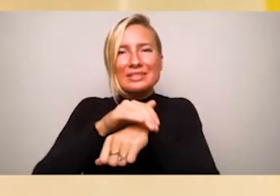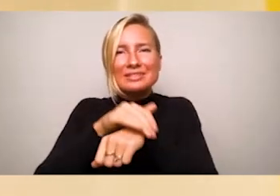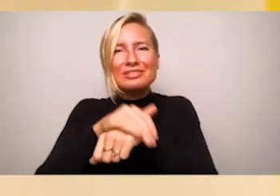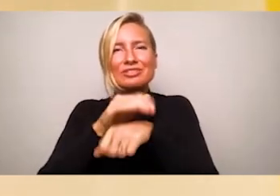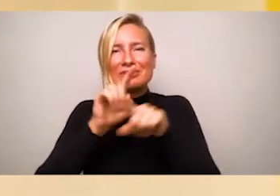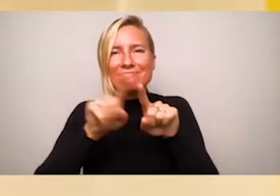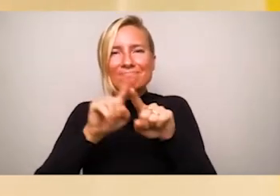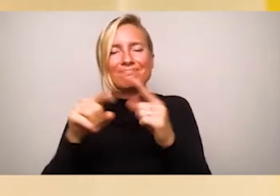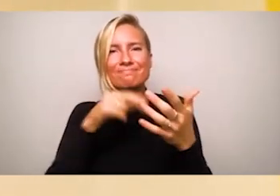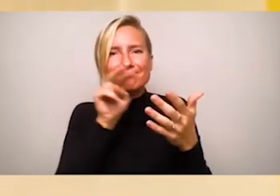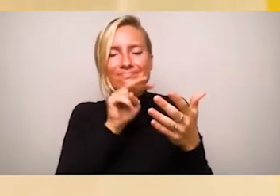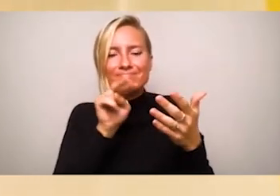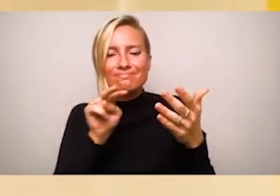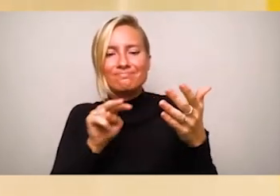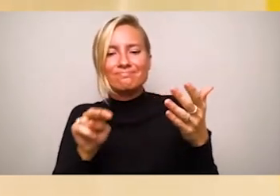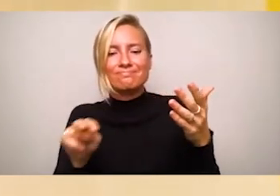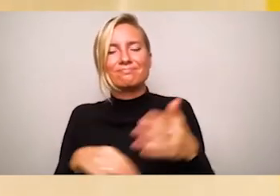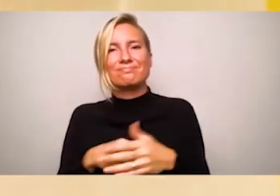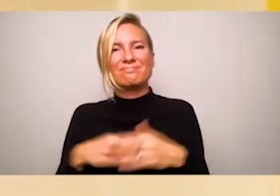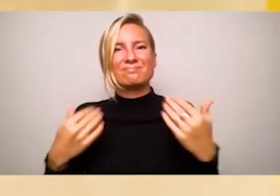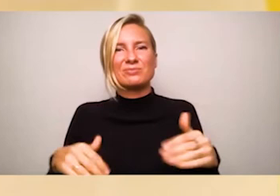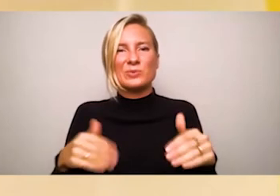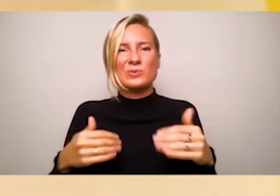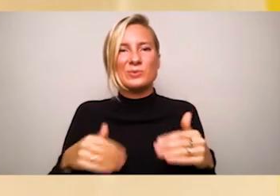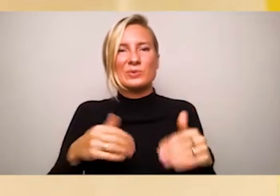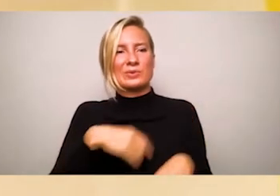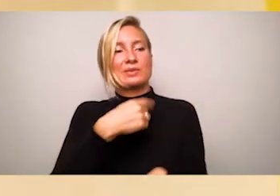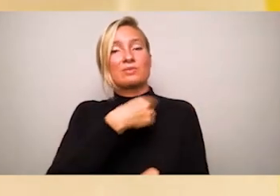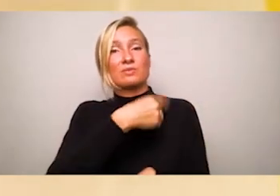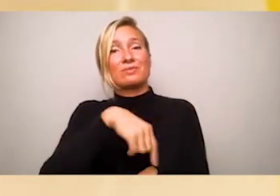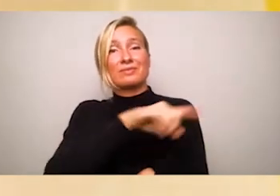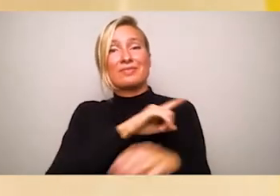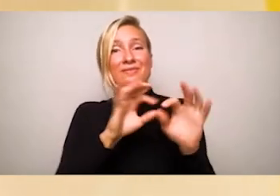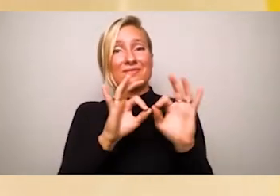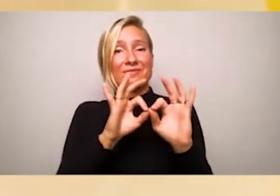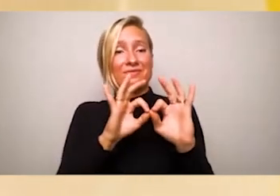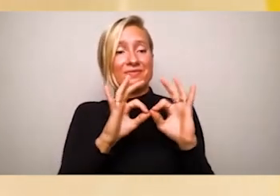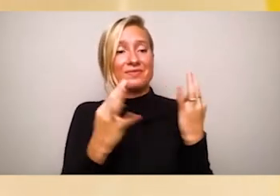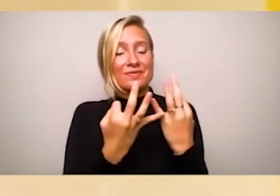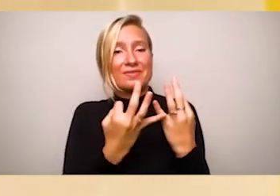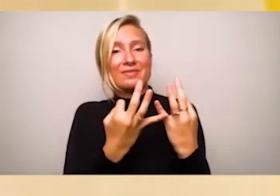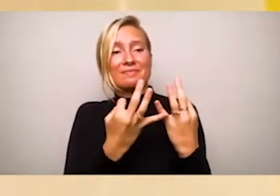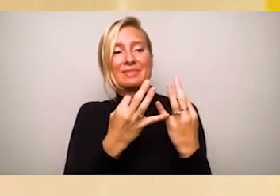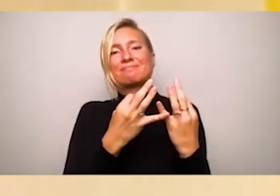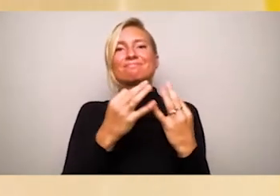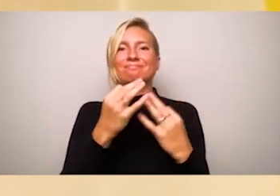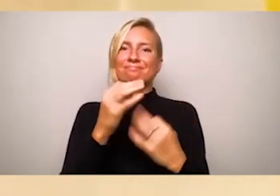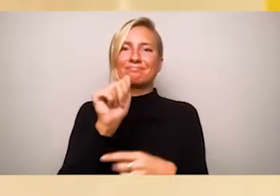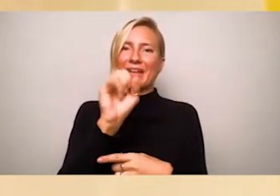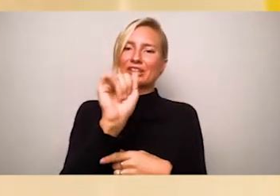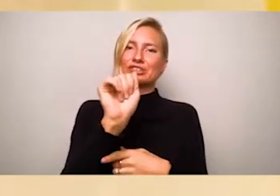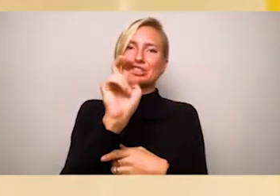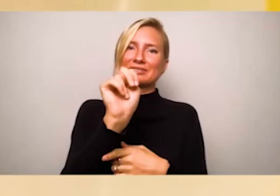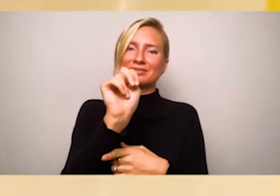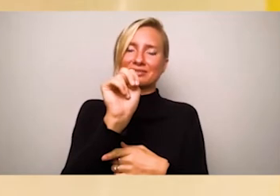American but suburban household of babysitter Claudia Kishi, in the diary of Anne Frank, whose identity meant that